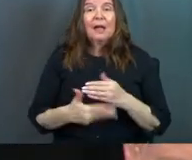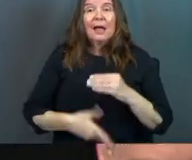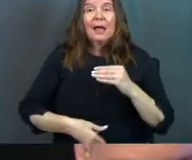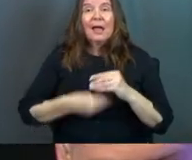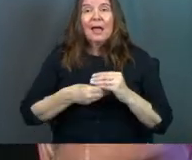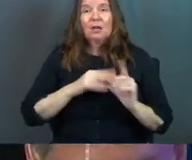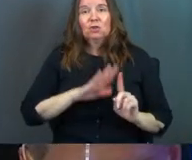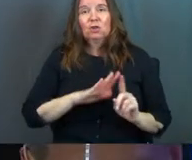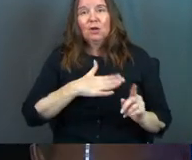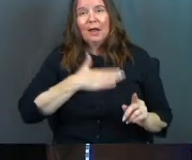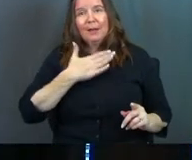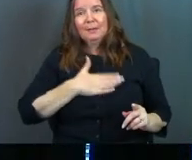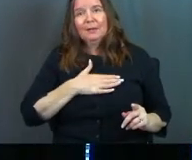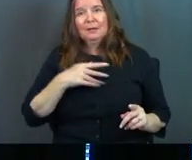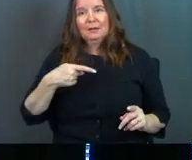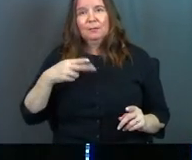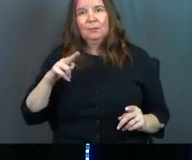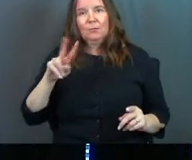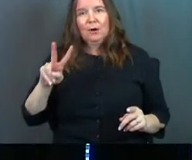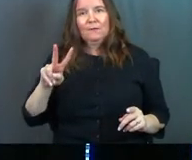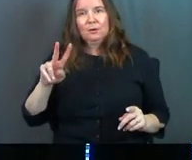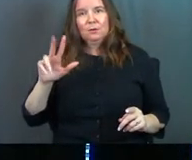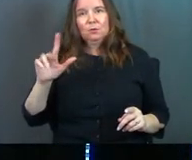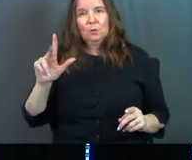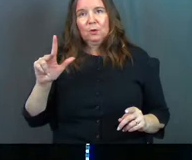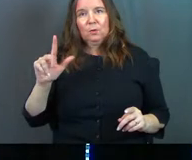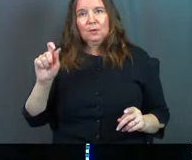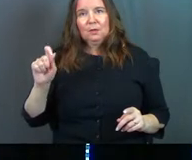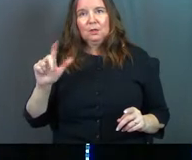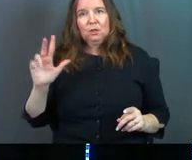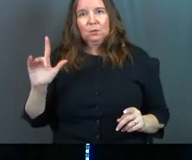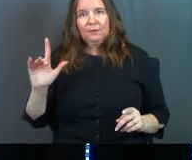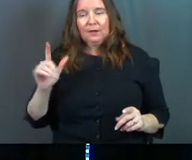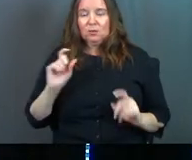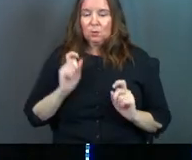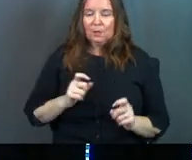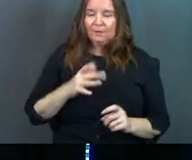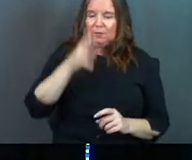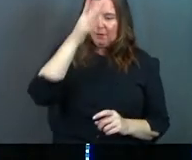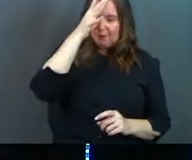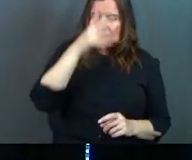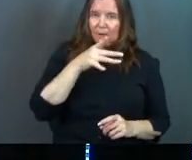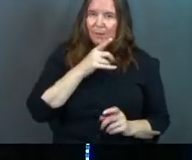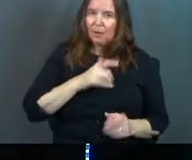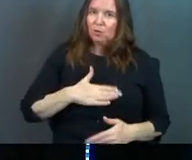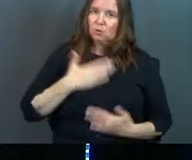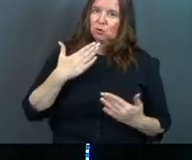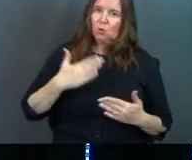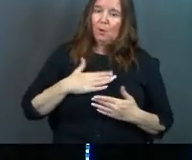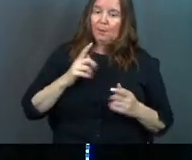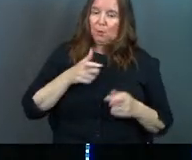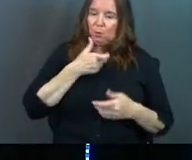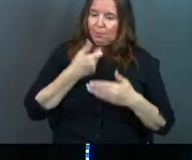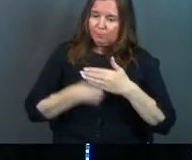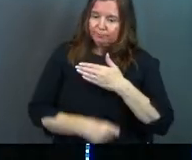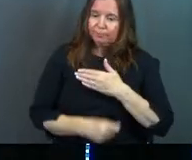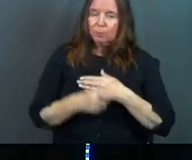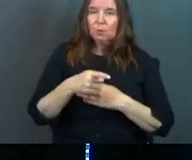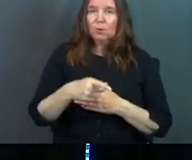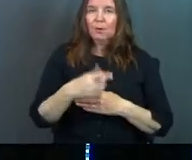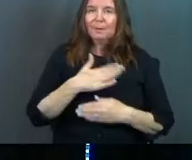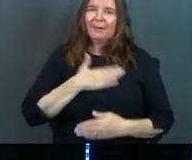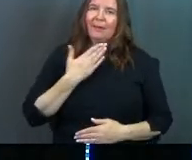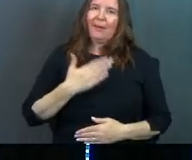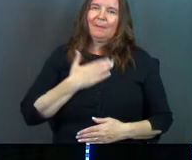to her happiness. This is Proverbs 23.25. So give your father and mother joy. May she who gave you birth